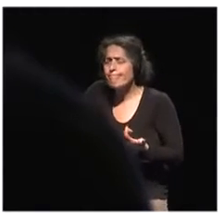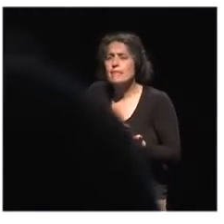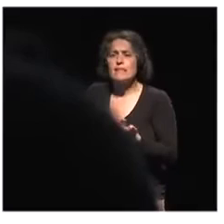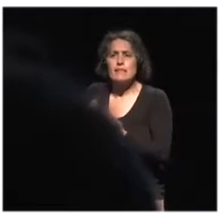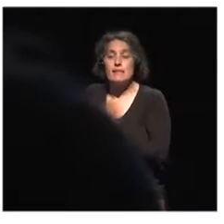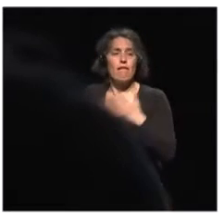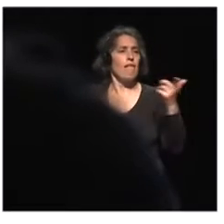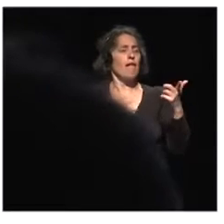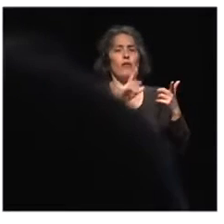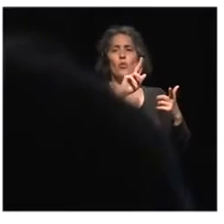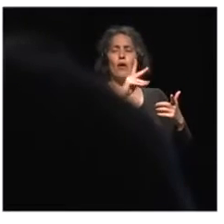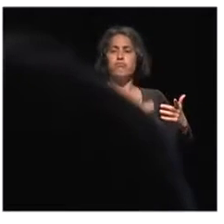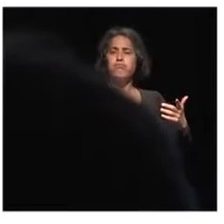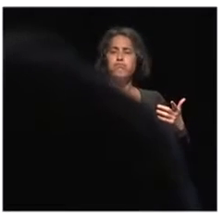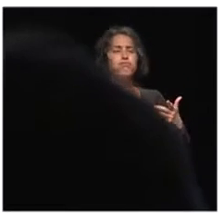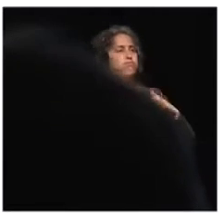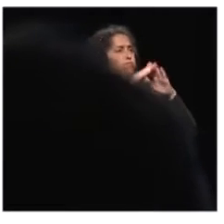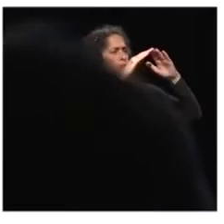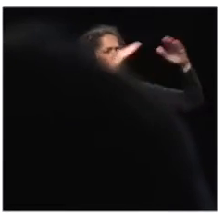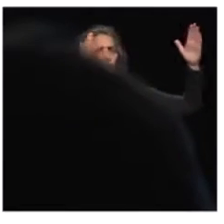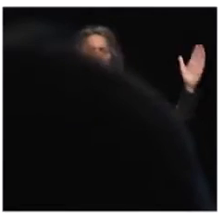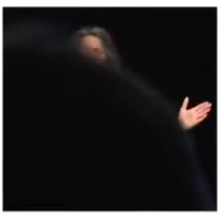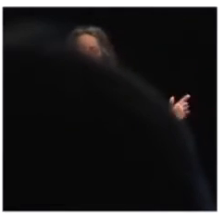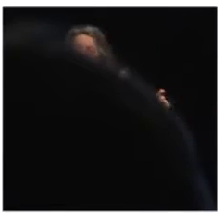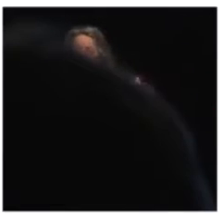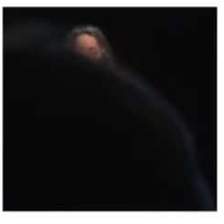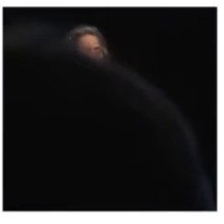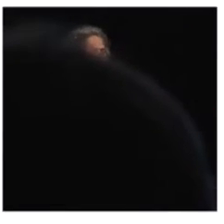really spurred me to want to act on that.